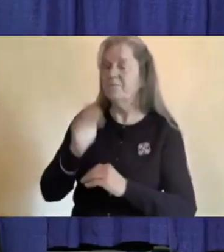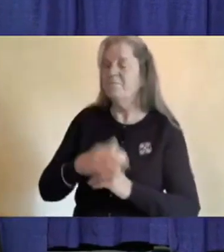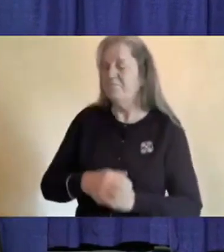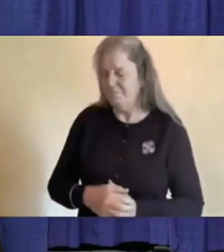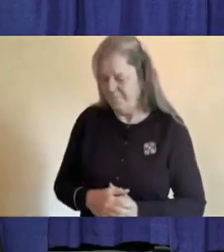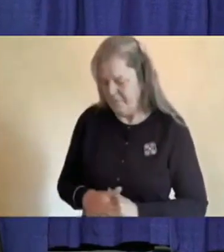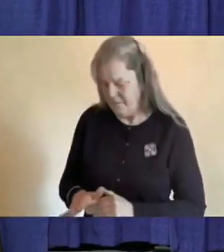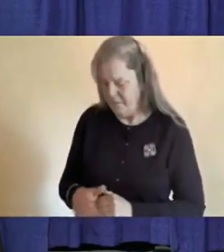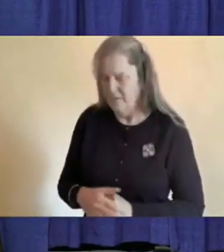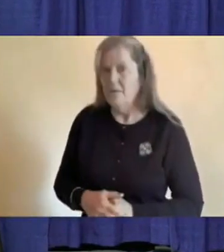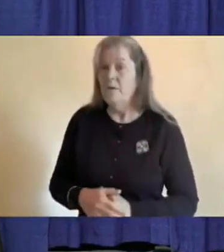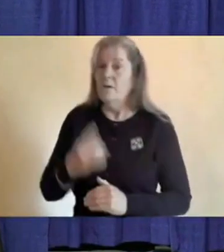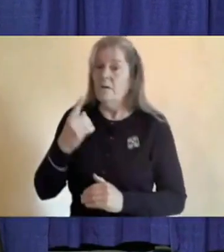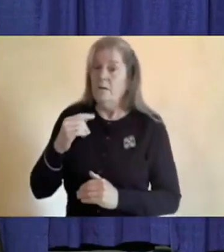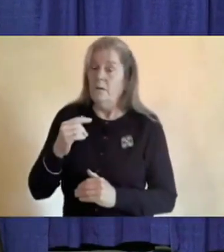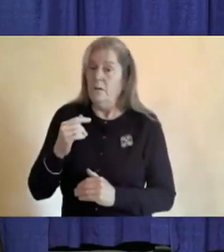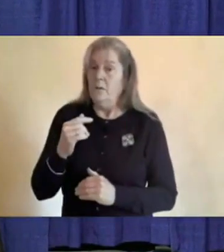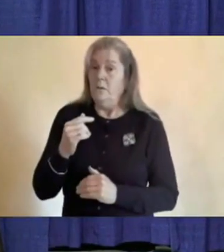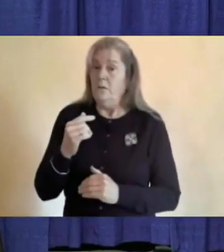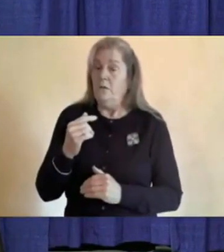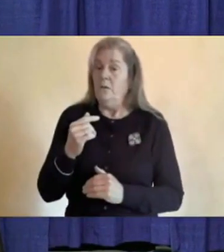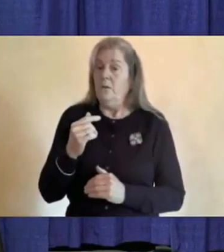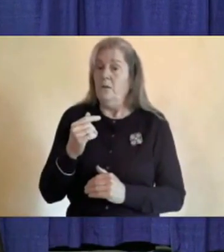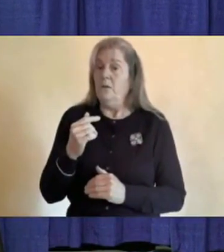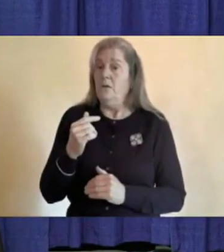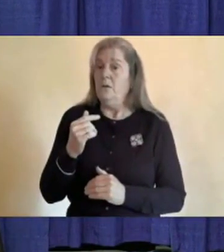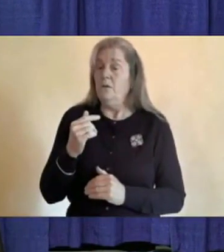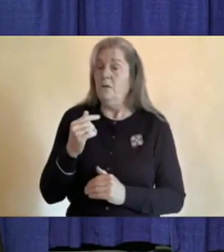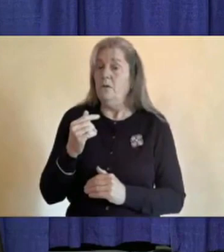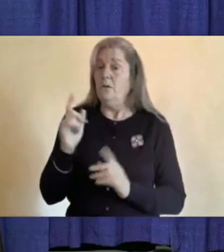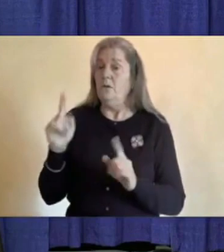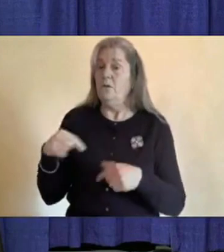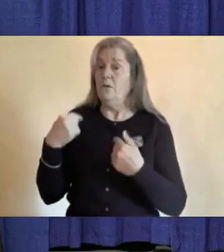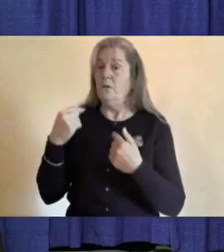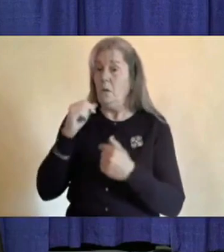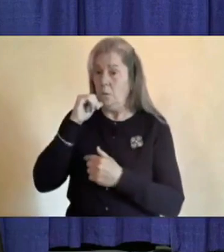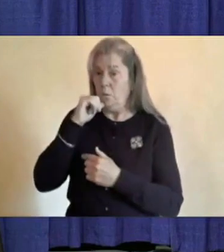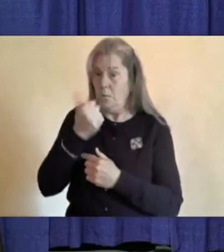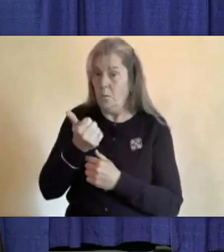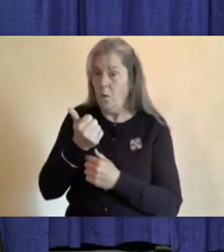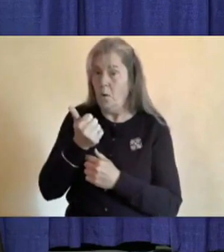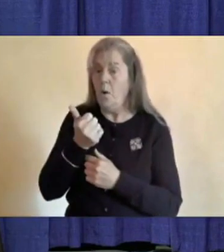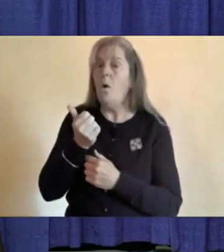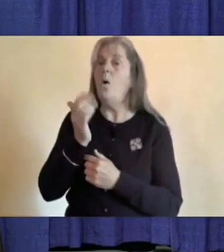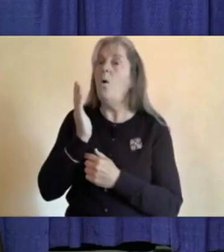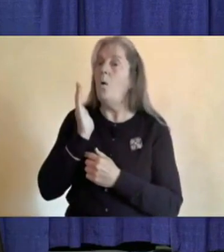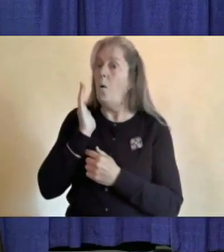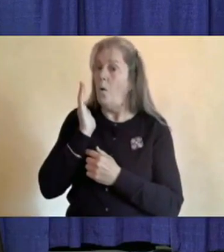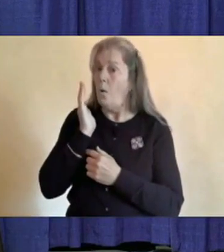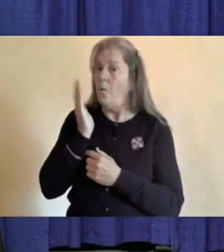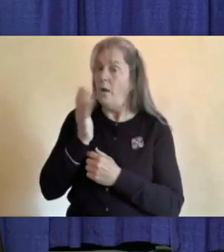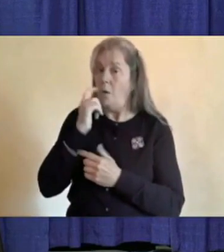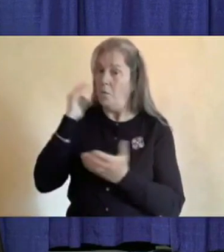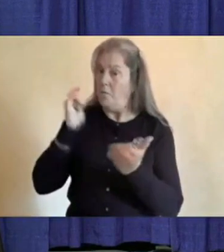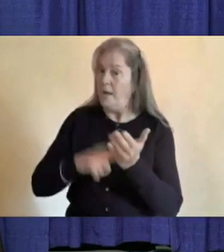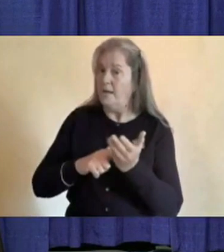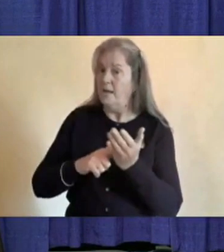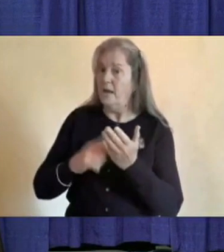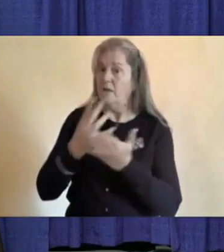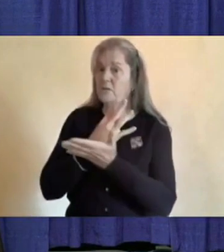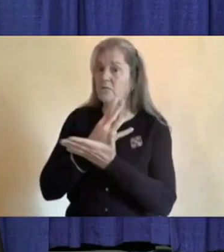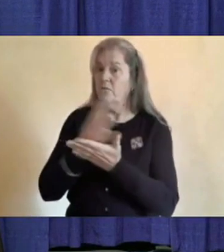Tomorrow, as Minister McPhee says, UConn students will have been back in school for four weeks, and